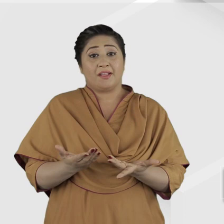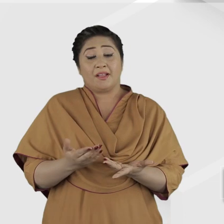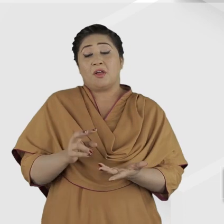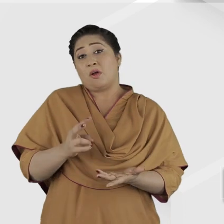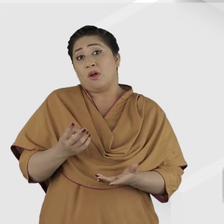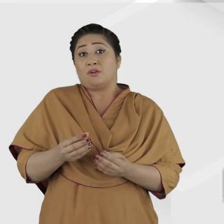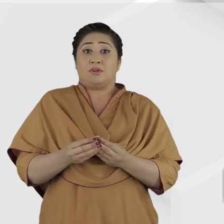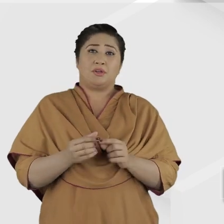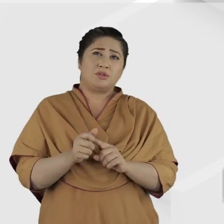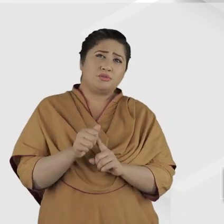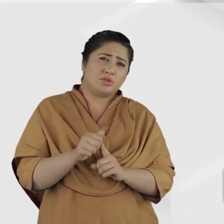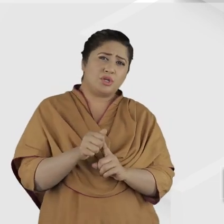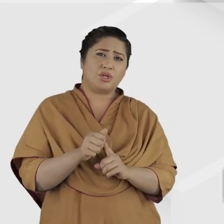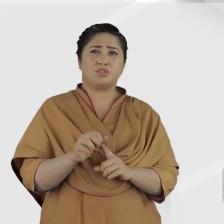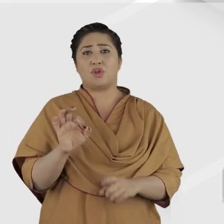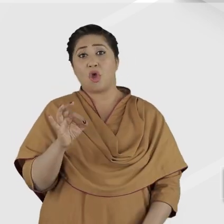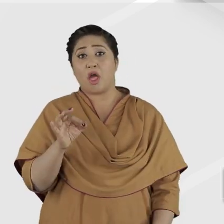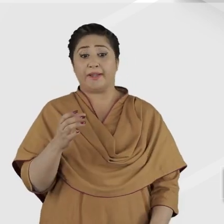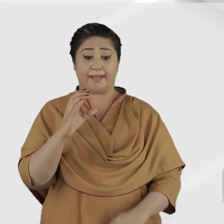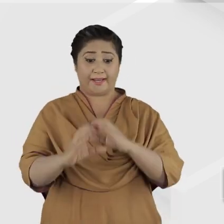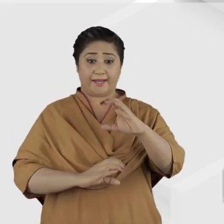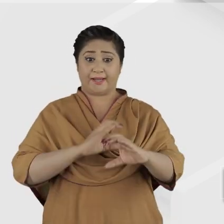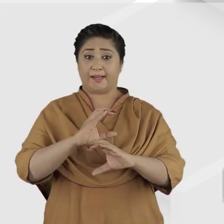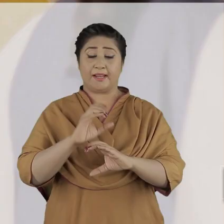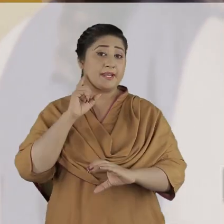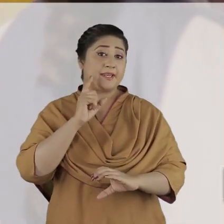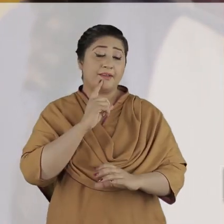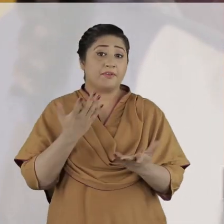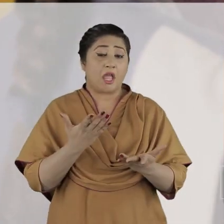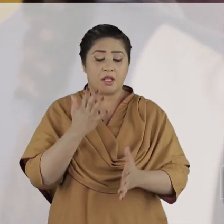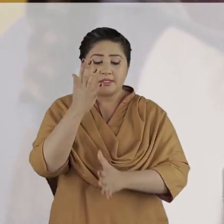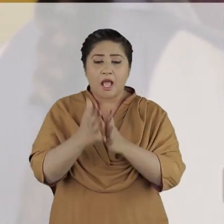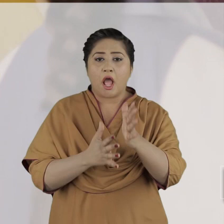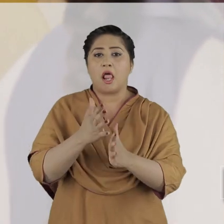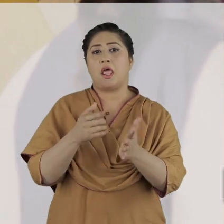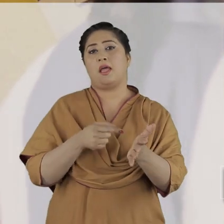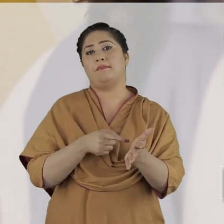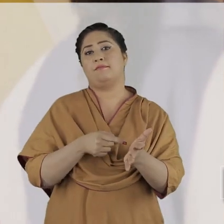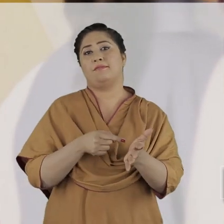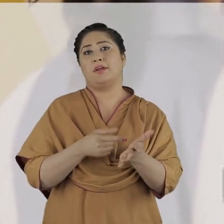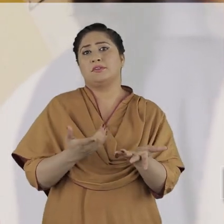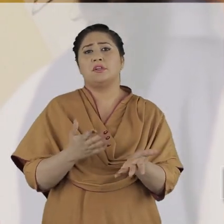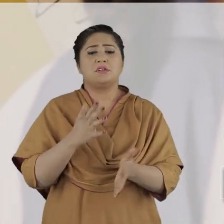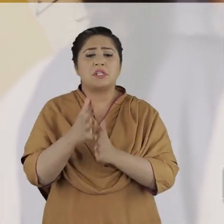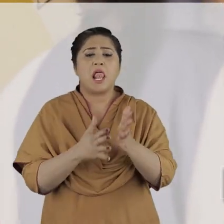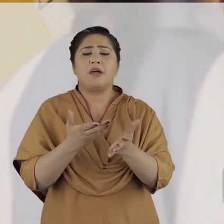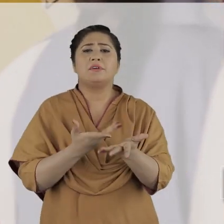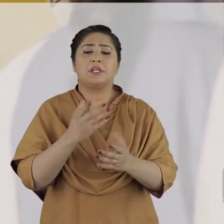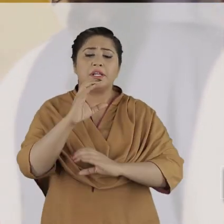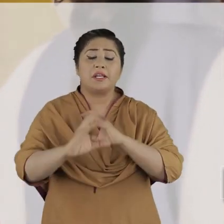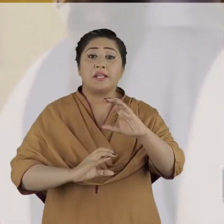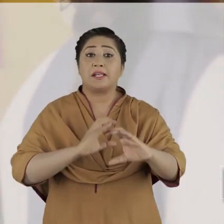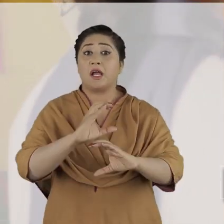Following are some qualities of deaf culture. The use of sign language is central to